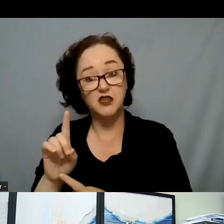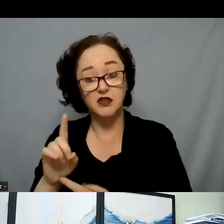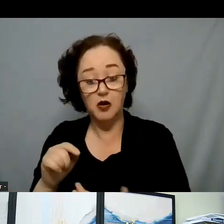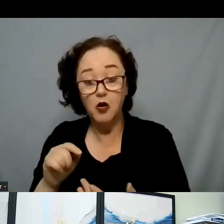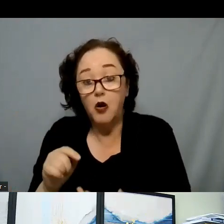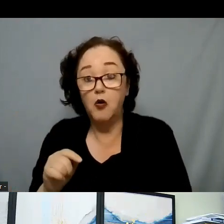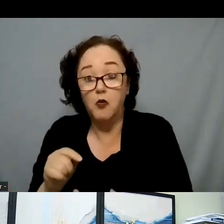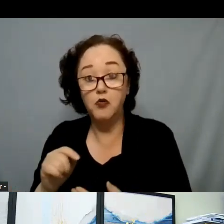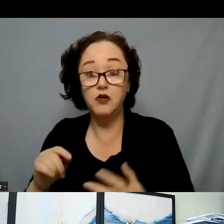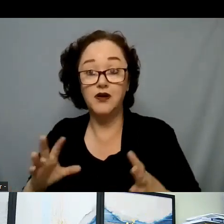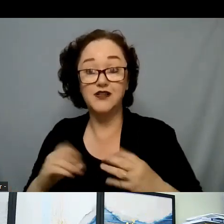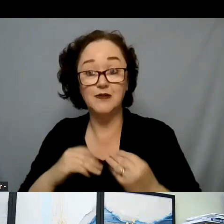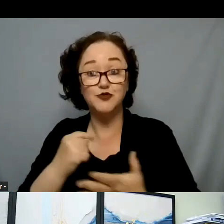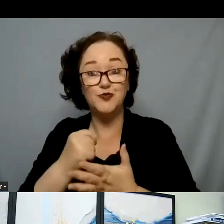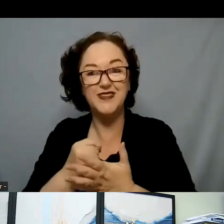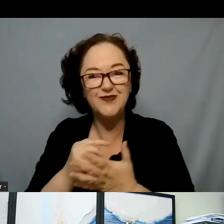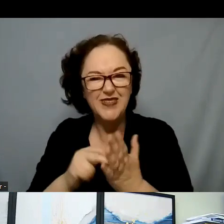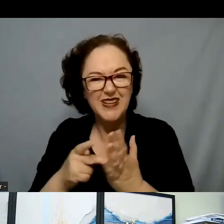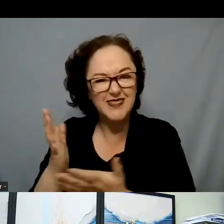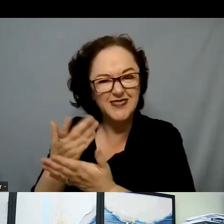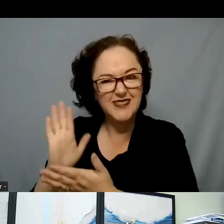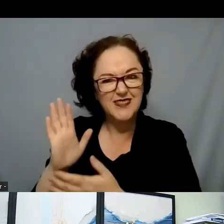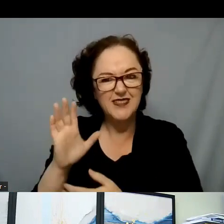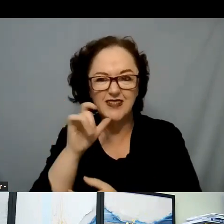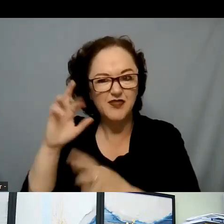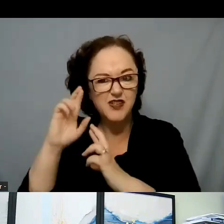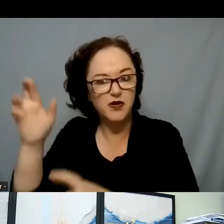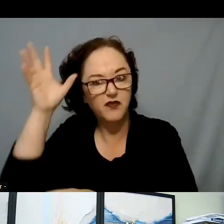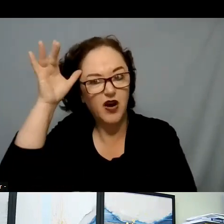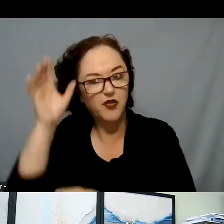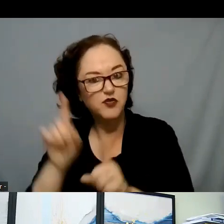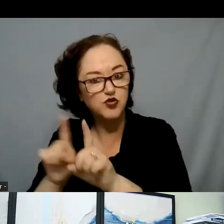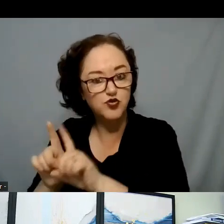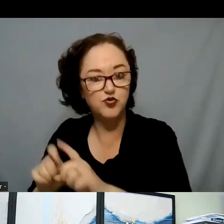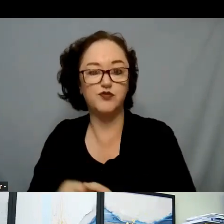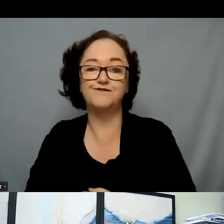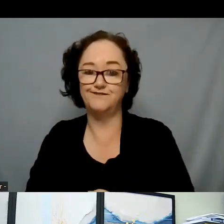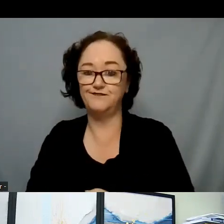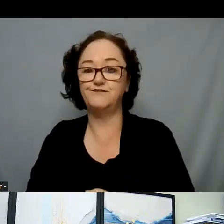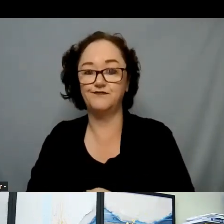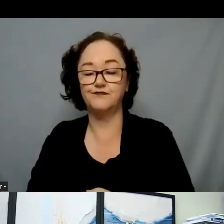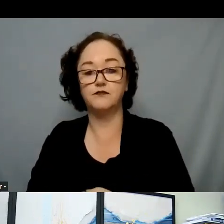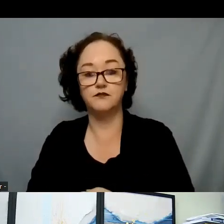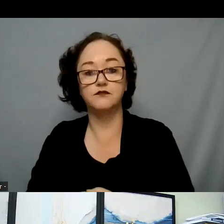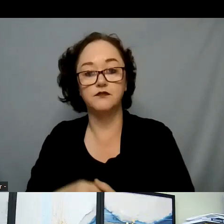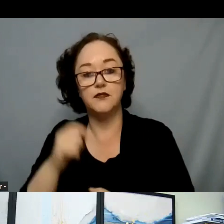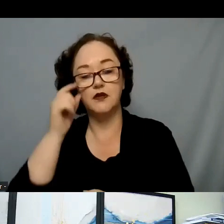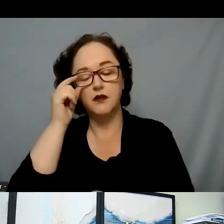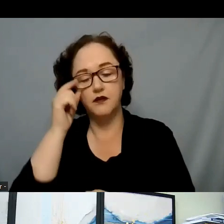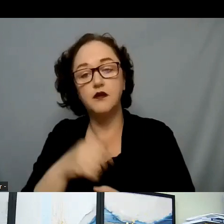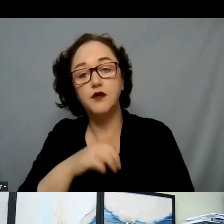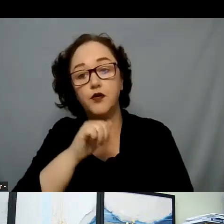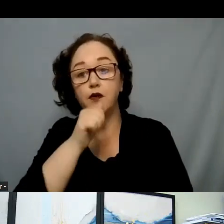And then there are some coping strategies. So, we know that religious coping is one of those strategies that we use when we're working